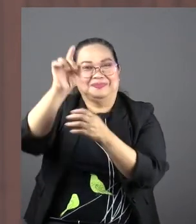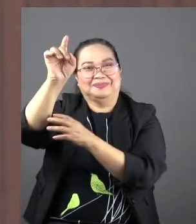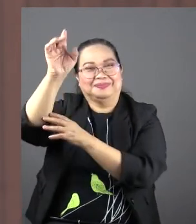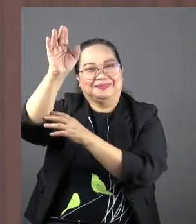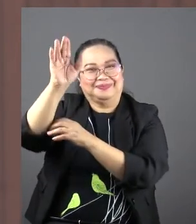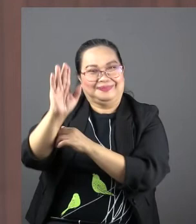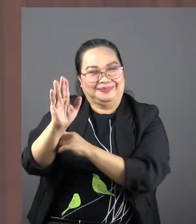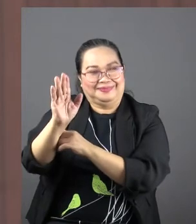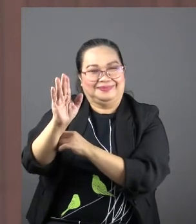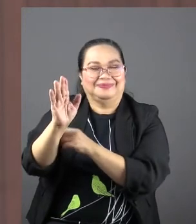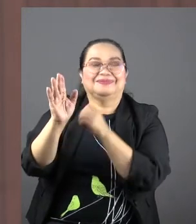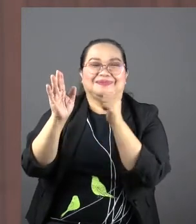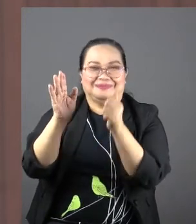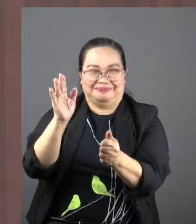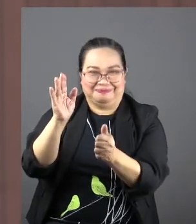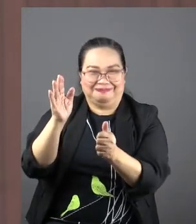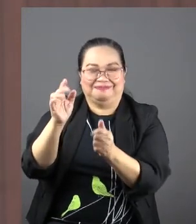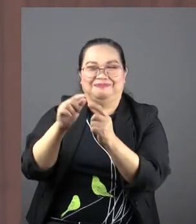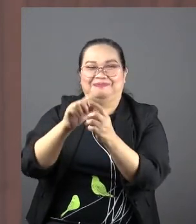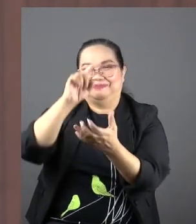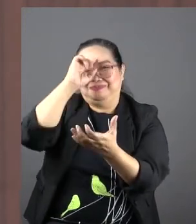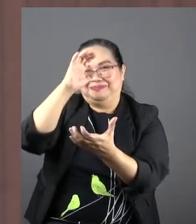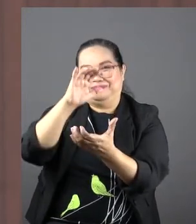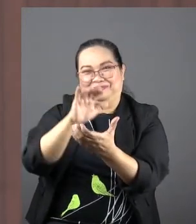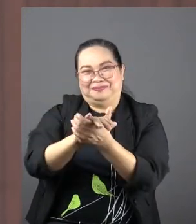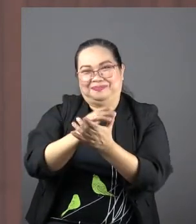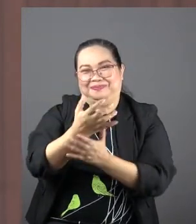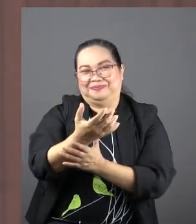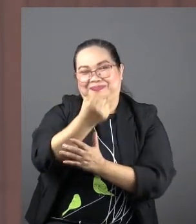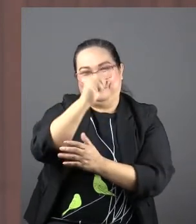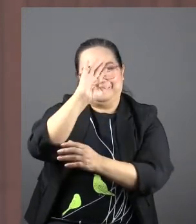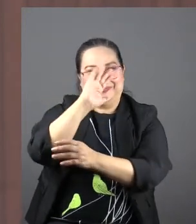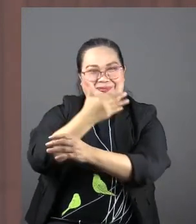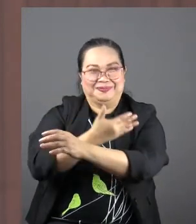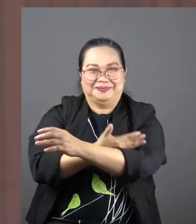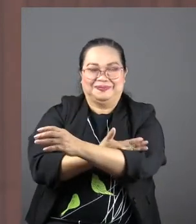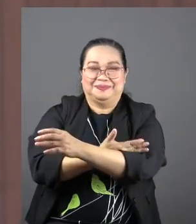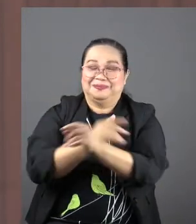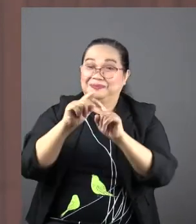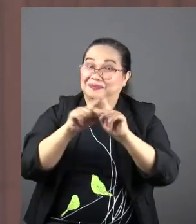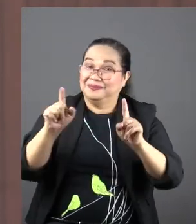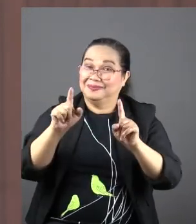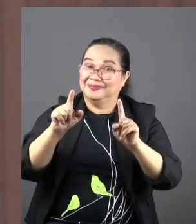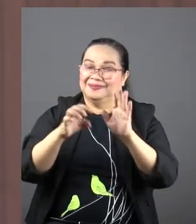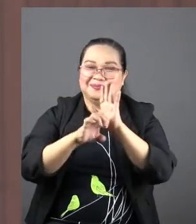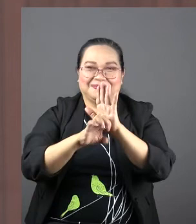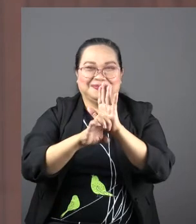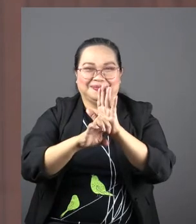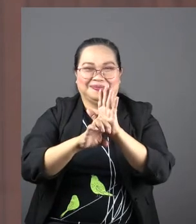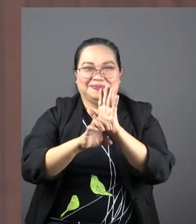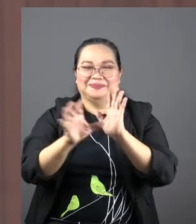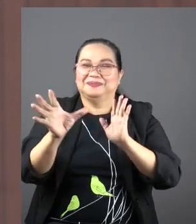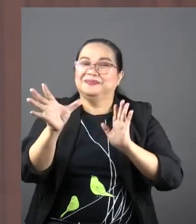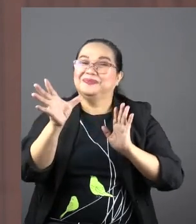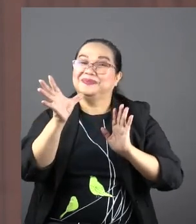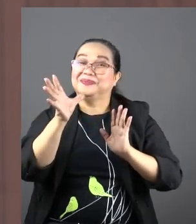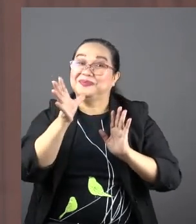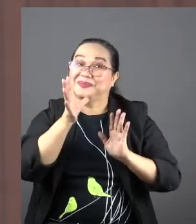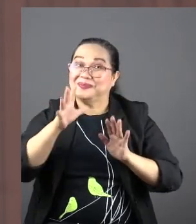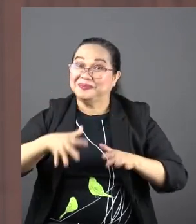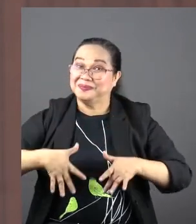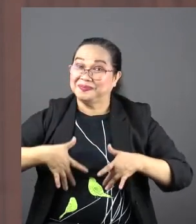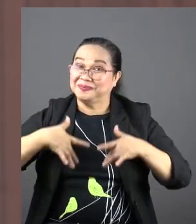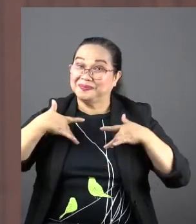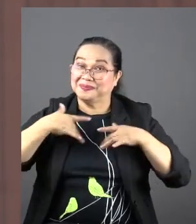and she was a believer in her own son. But the exemplary motherhood of Mary reminds us that